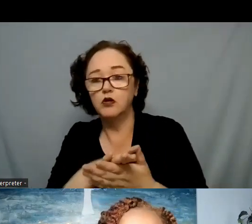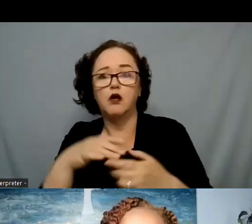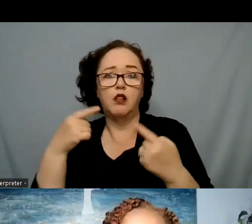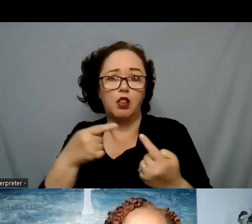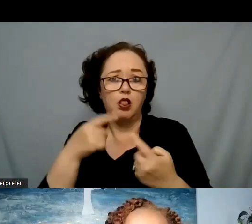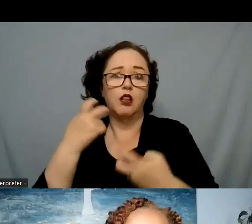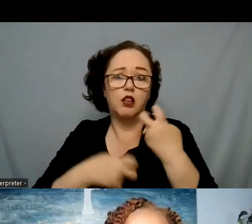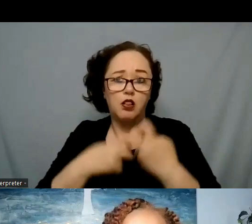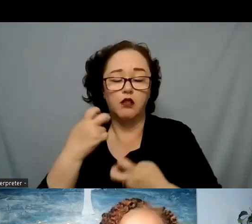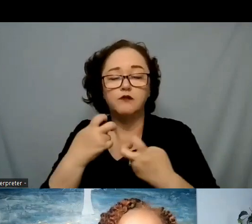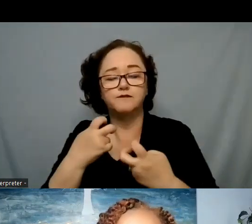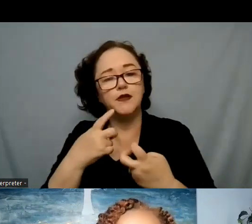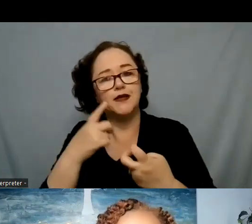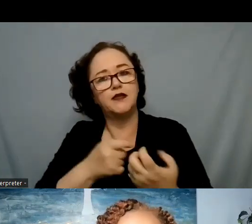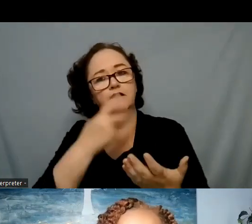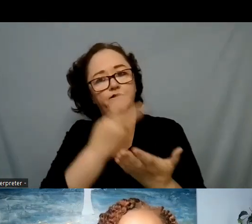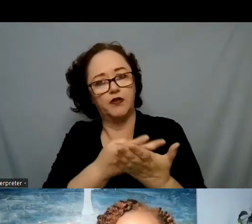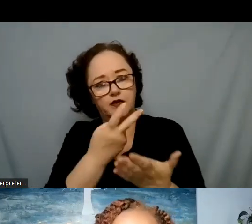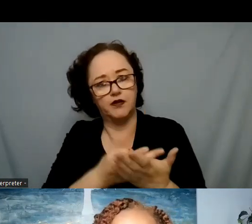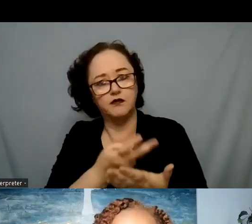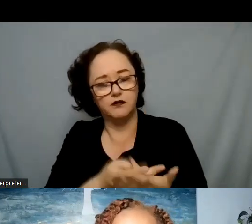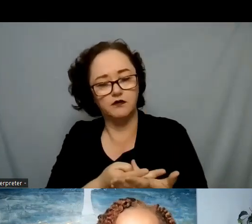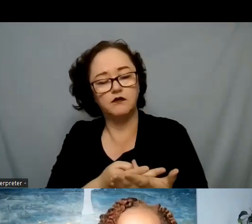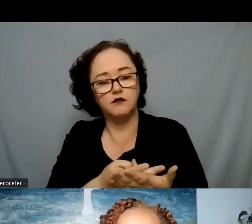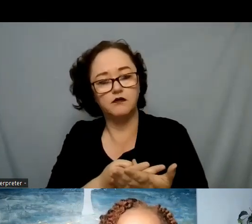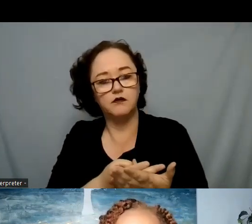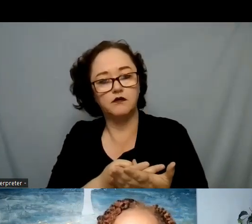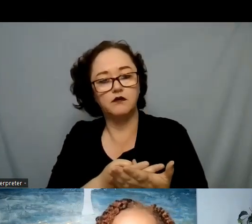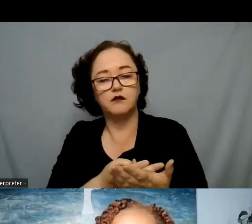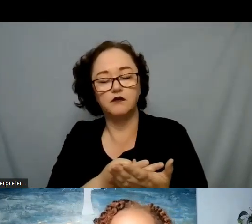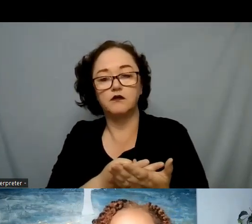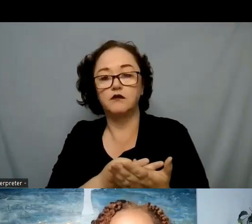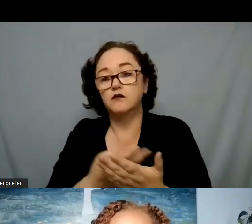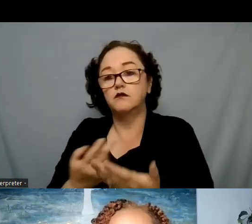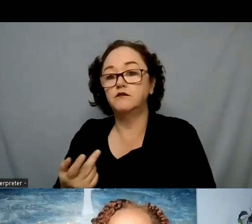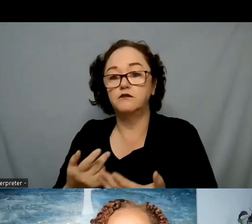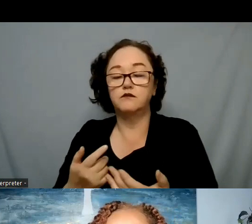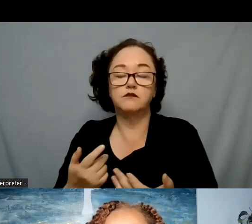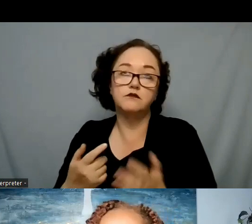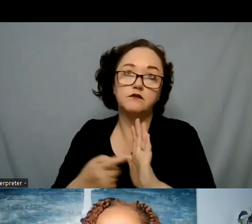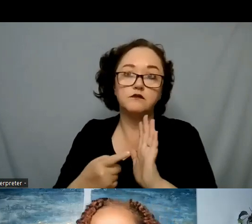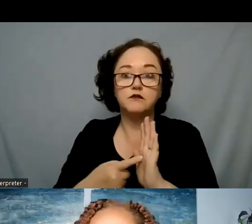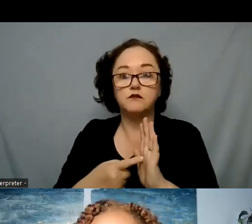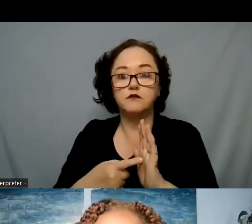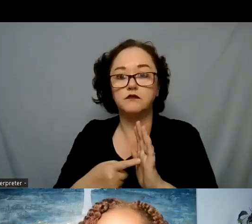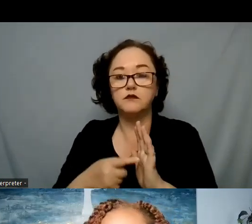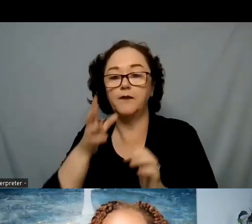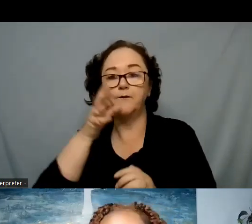important because sometimes especially with the parents that I work with I teach because sometimes the parent you know that